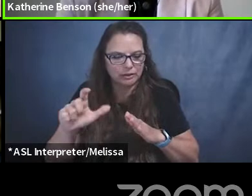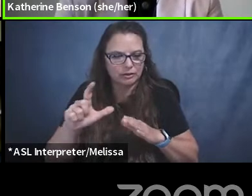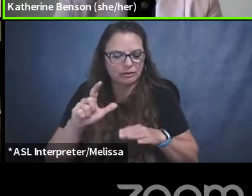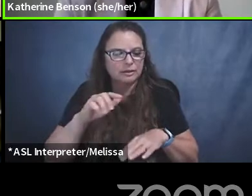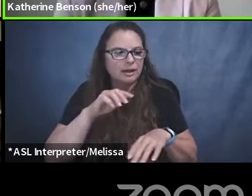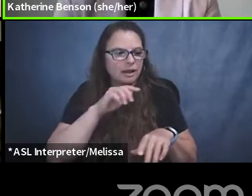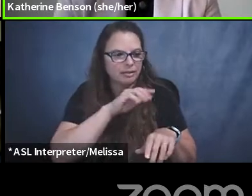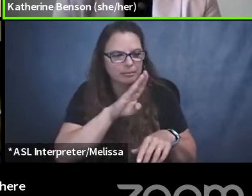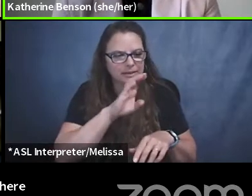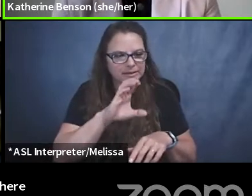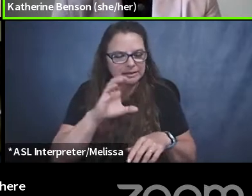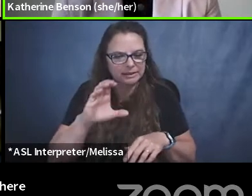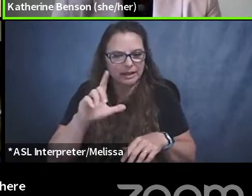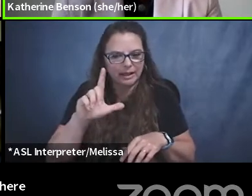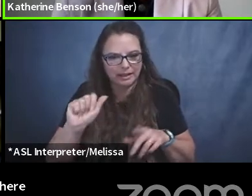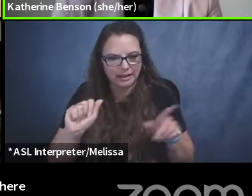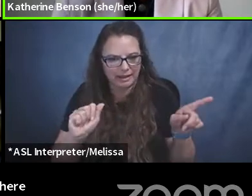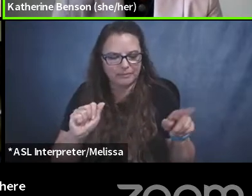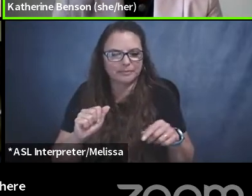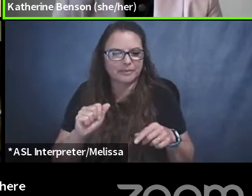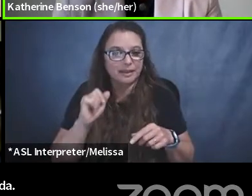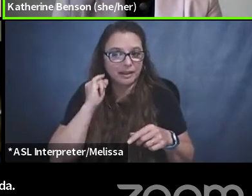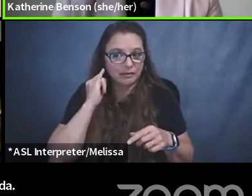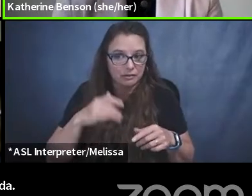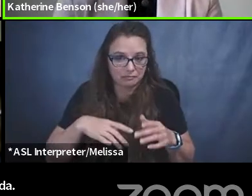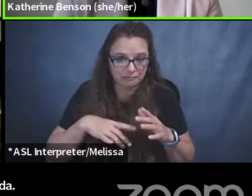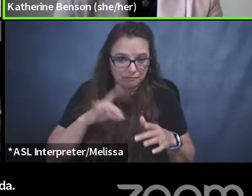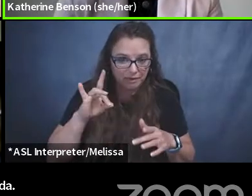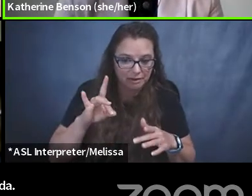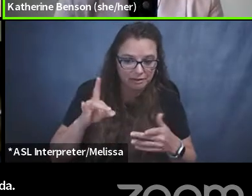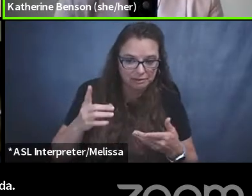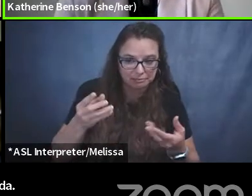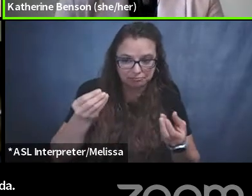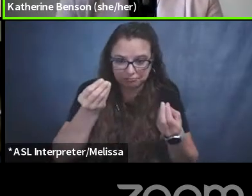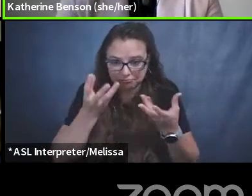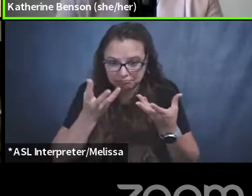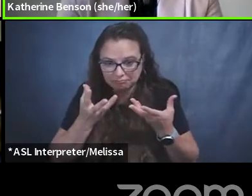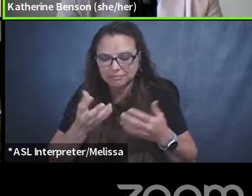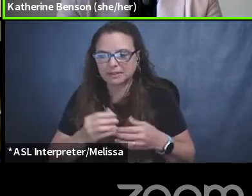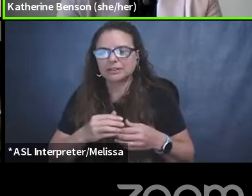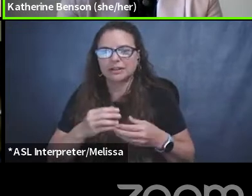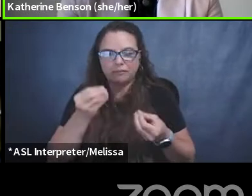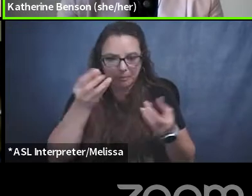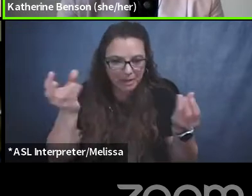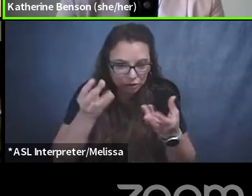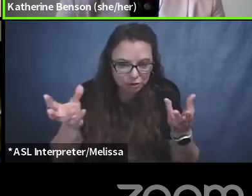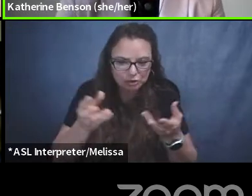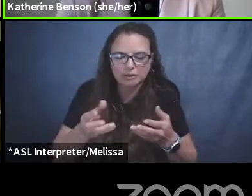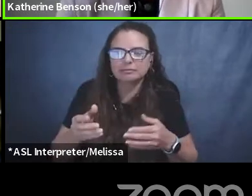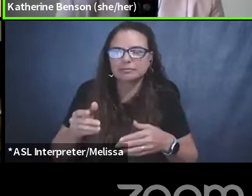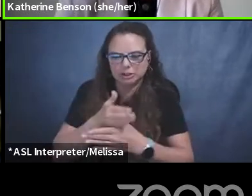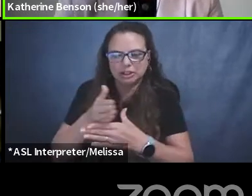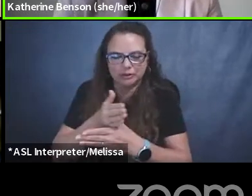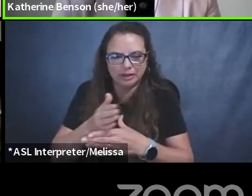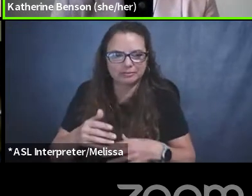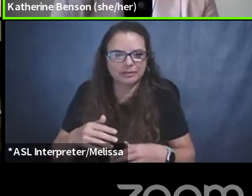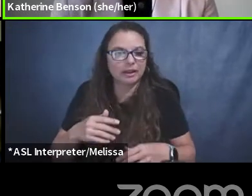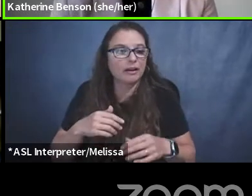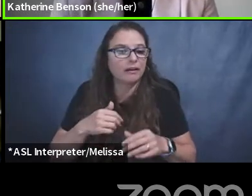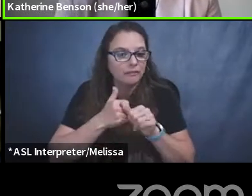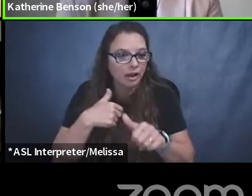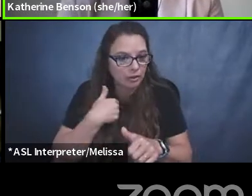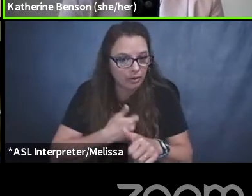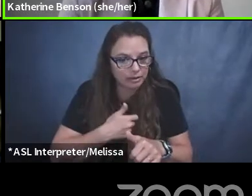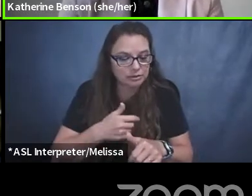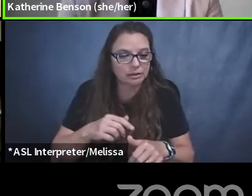enlightening, we would encourage you to share it with your friends or your family. Please feel free to follow the BCCLA on Twitter, on Facebook, or to sign up